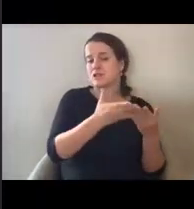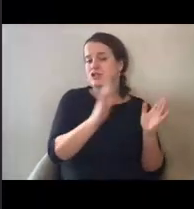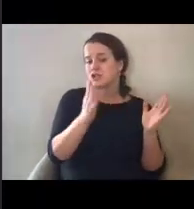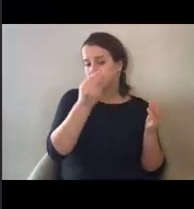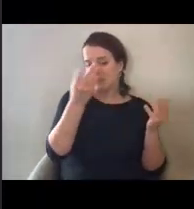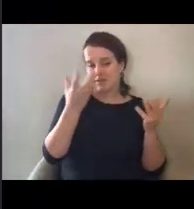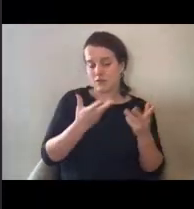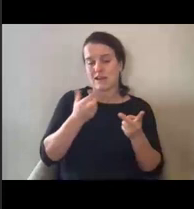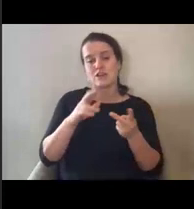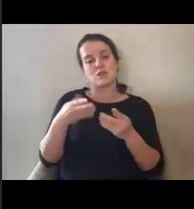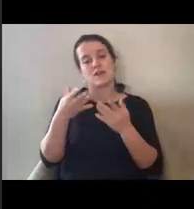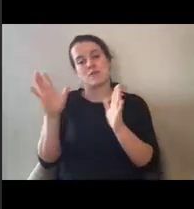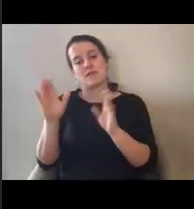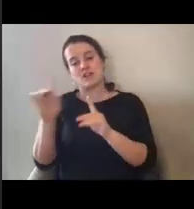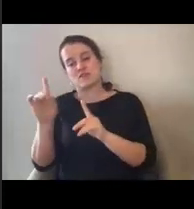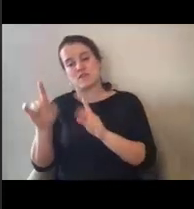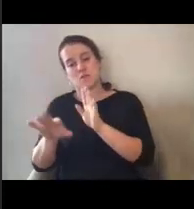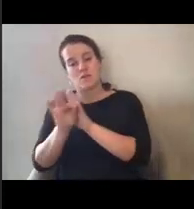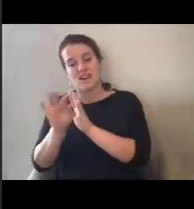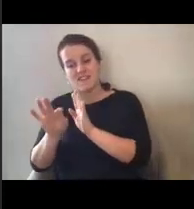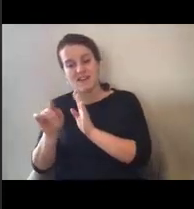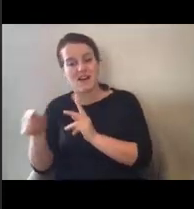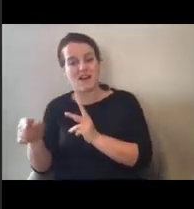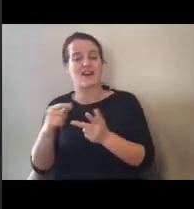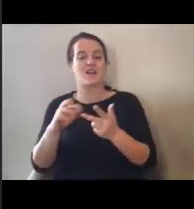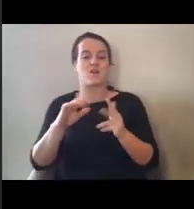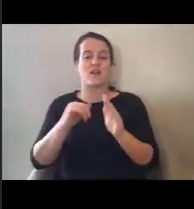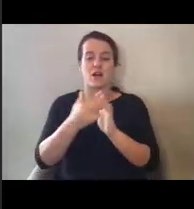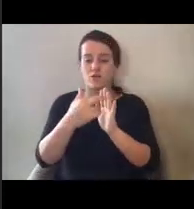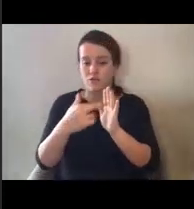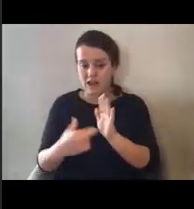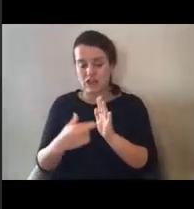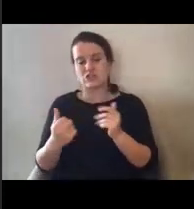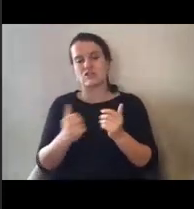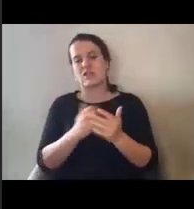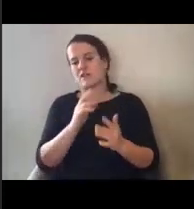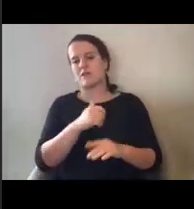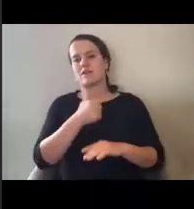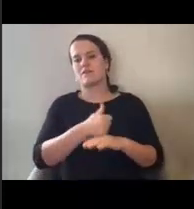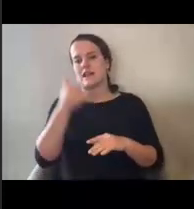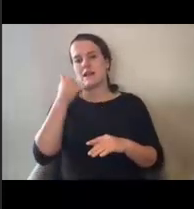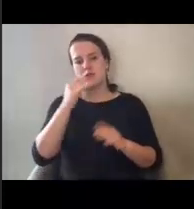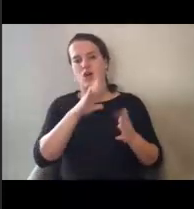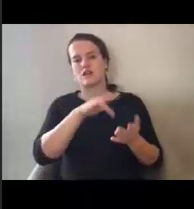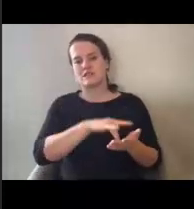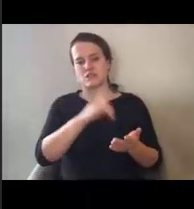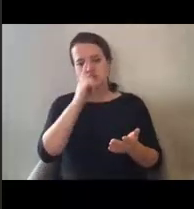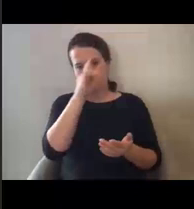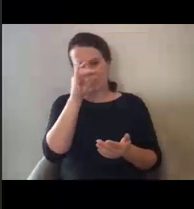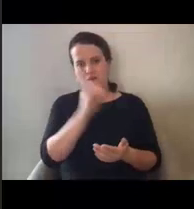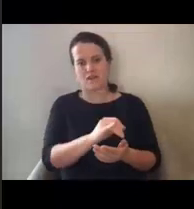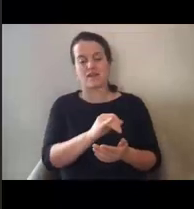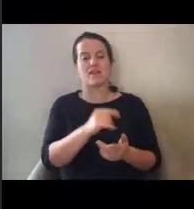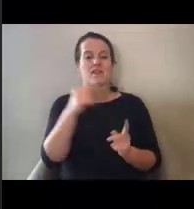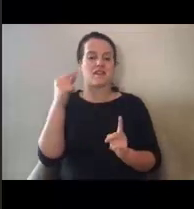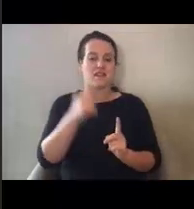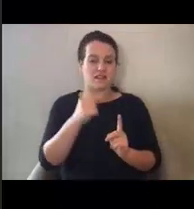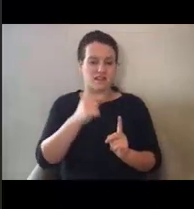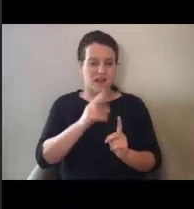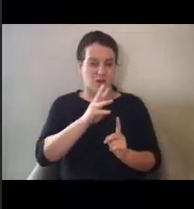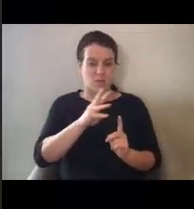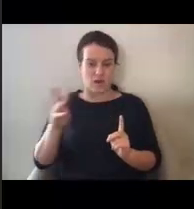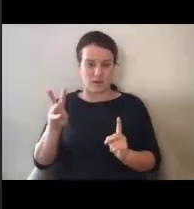or information about where to get a vaccine or how to register for a vaccine, or even potentially to use that call center or that website